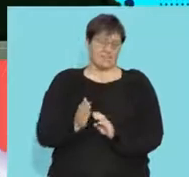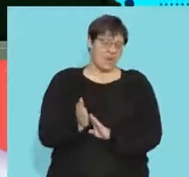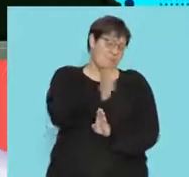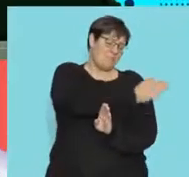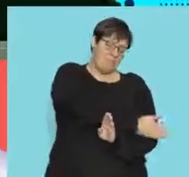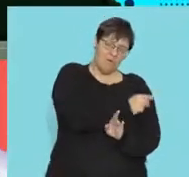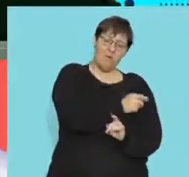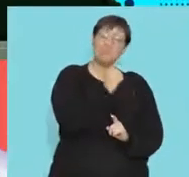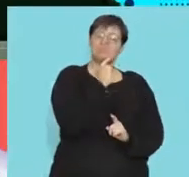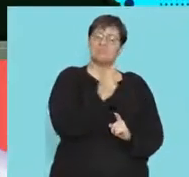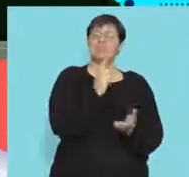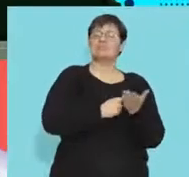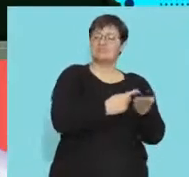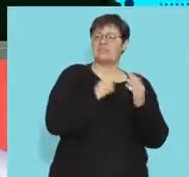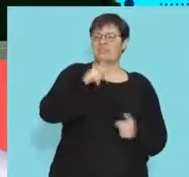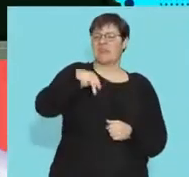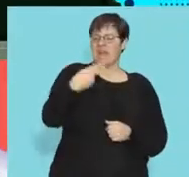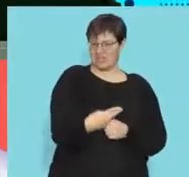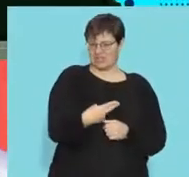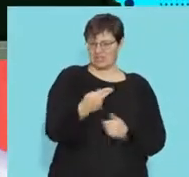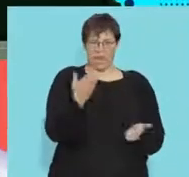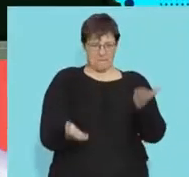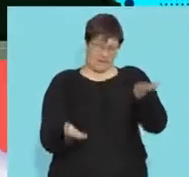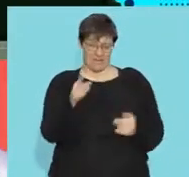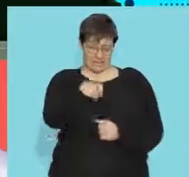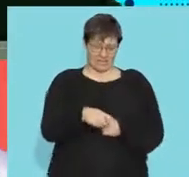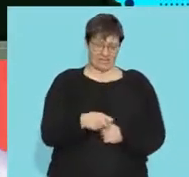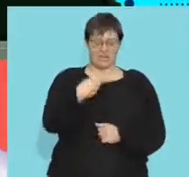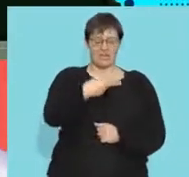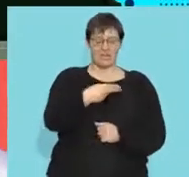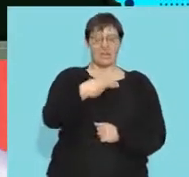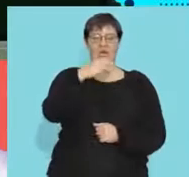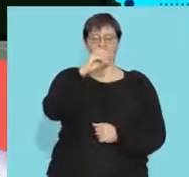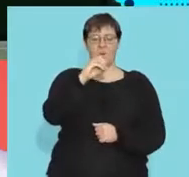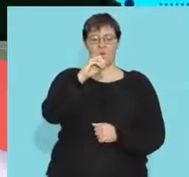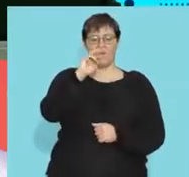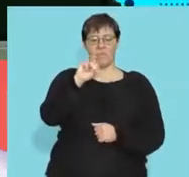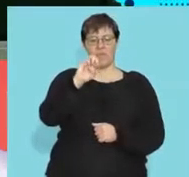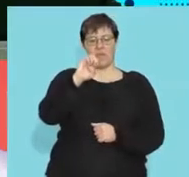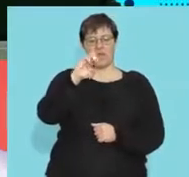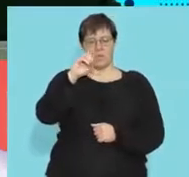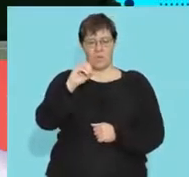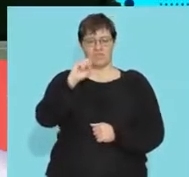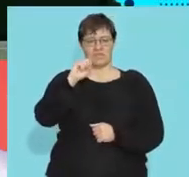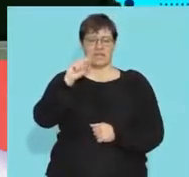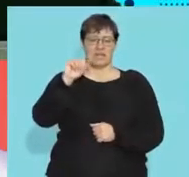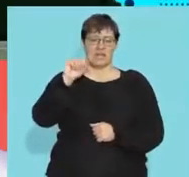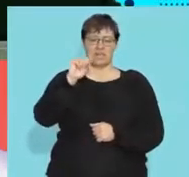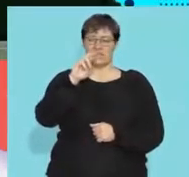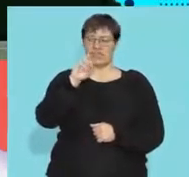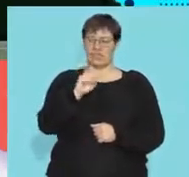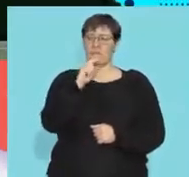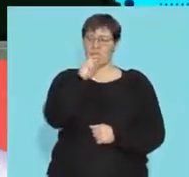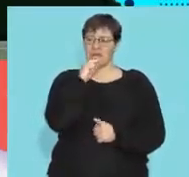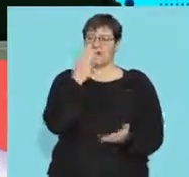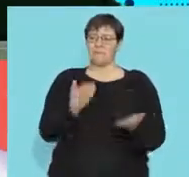section that i looked at i spoke about the ph there's this homeostasis is this constant balance and that's why